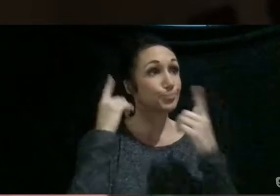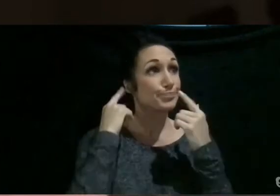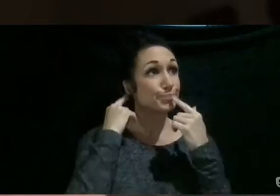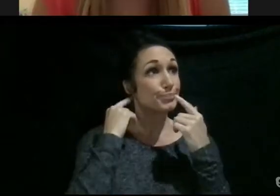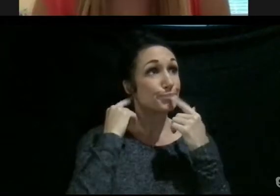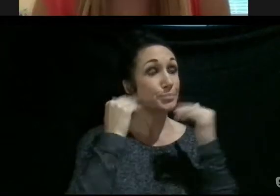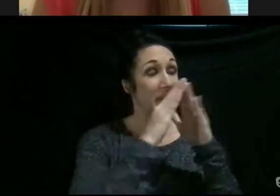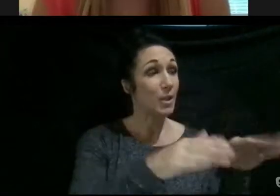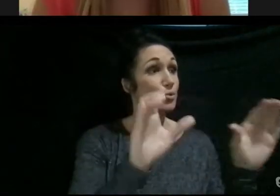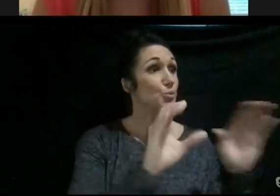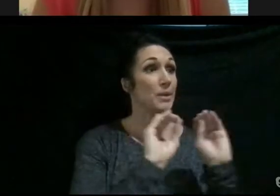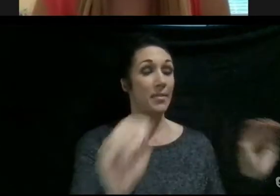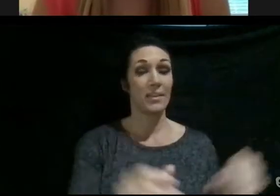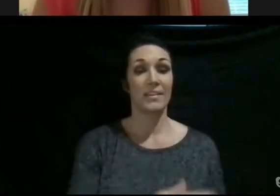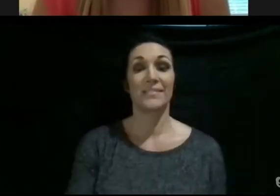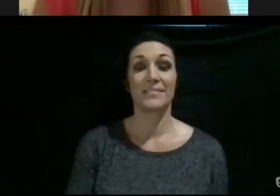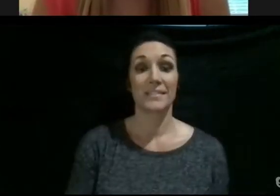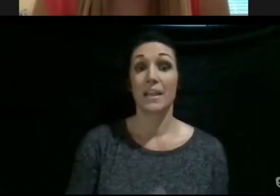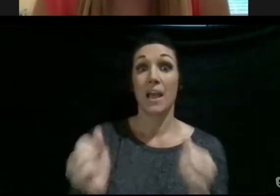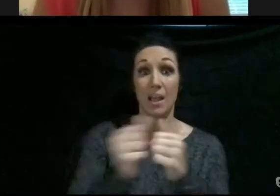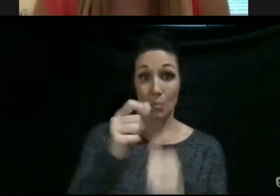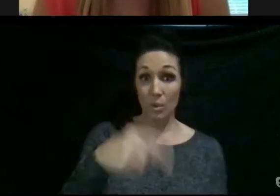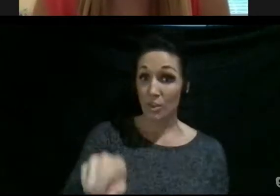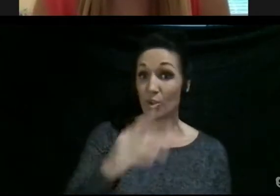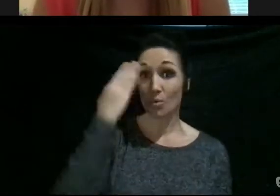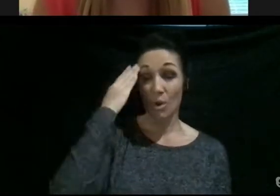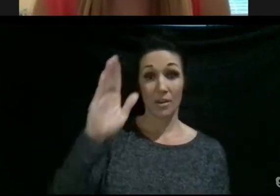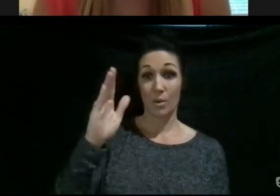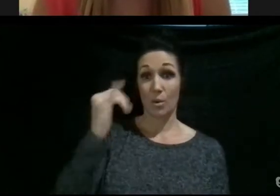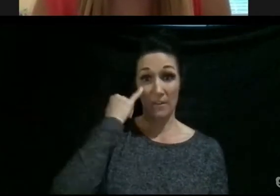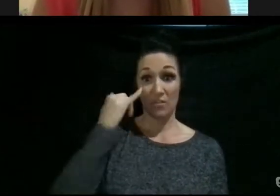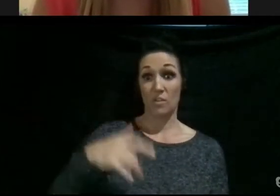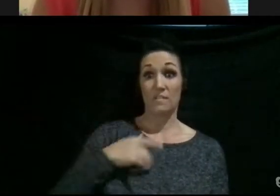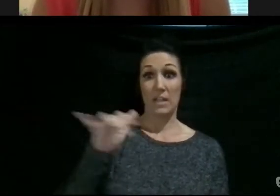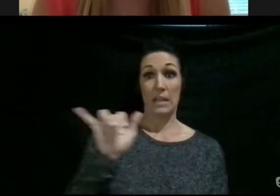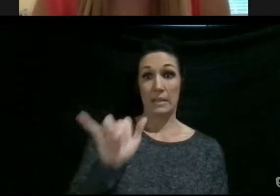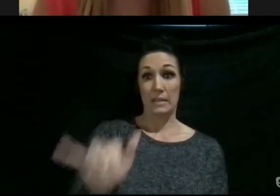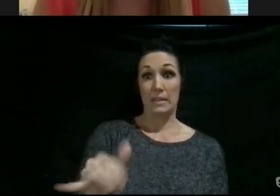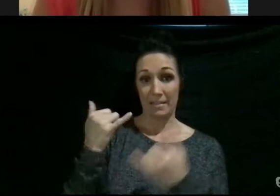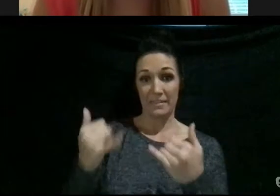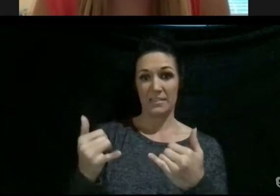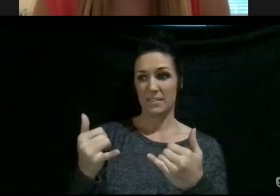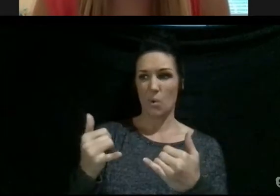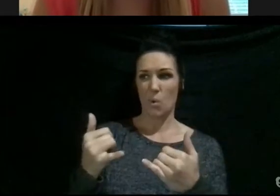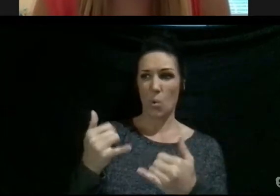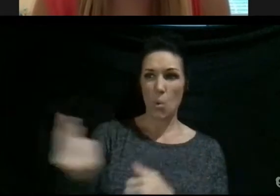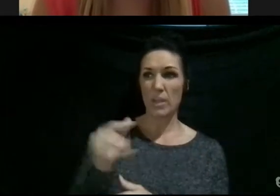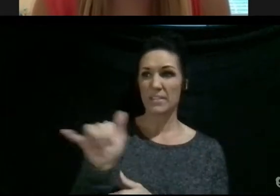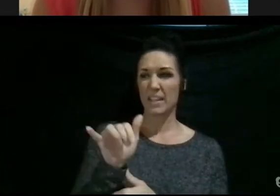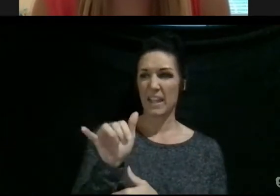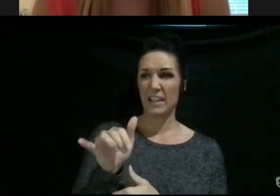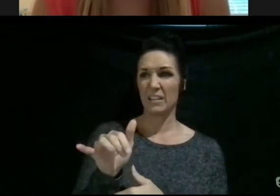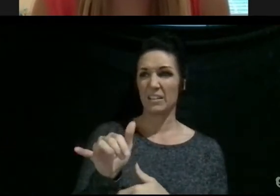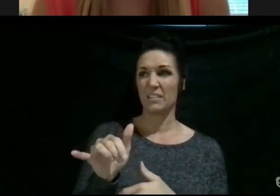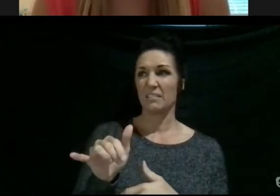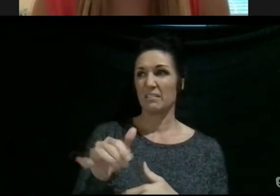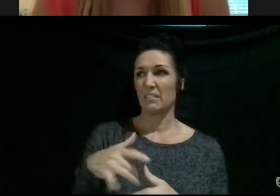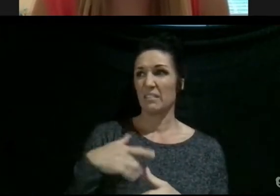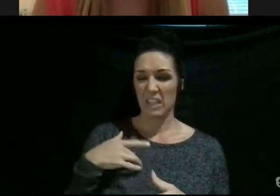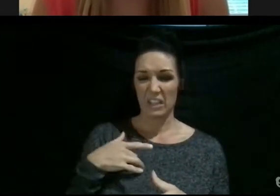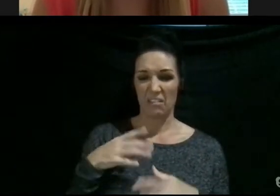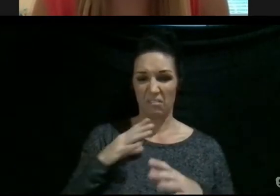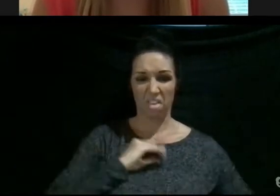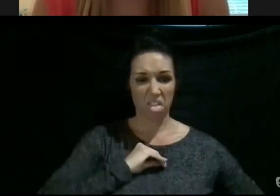nothing, so. I'm with you guys. I don't know if you feel like this, but, like, there's just always this, like, undertone of, like, bleh.